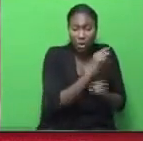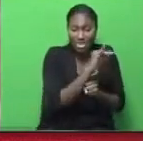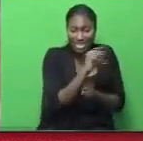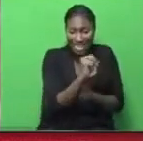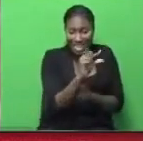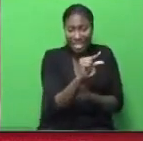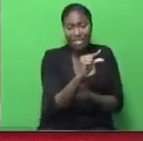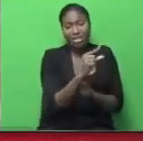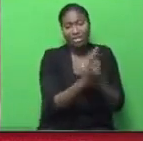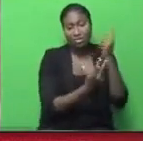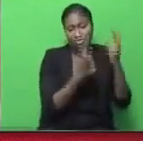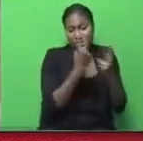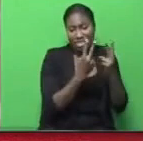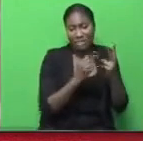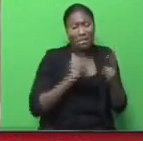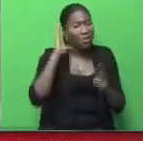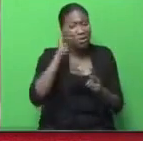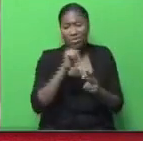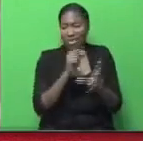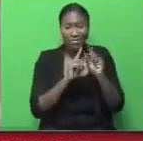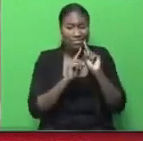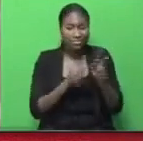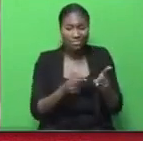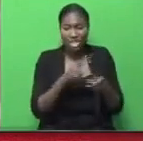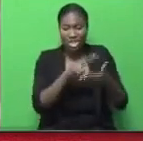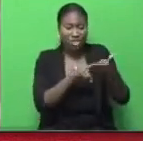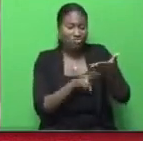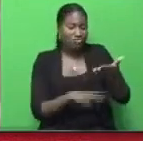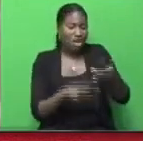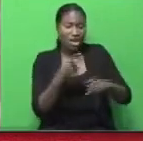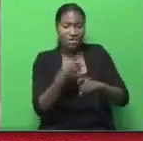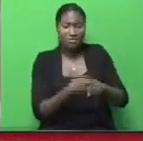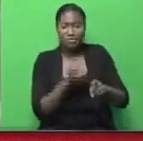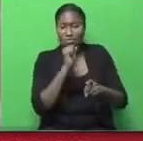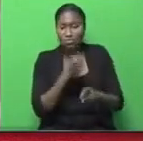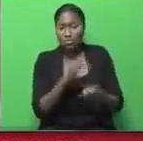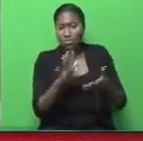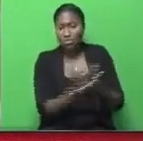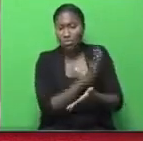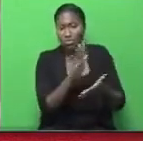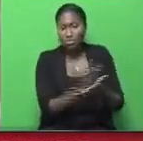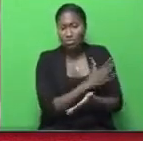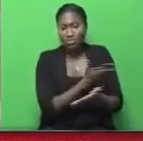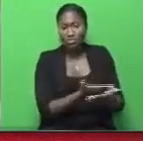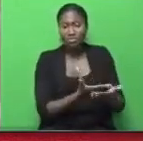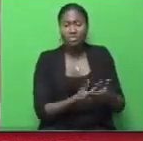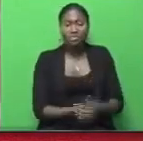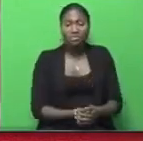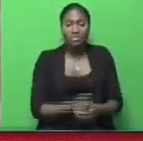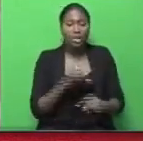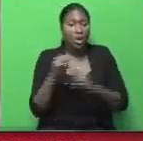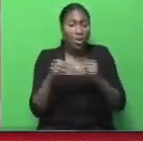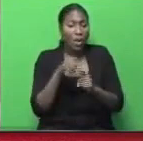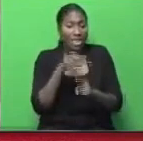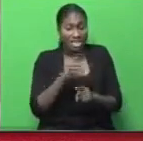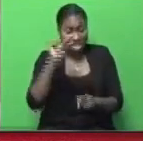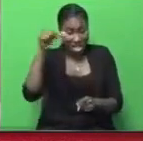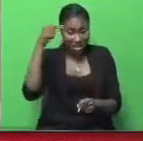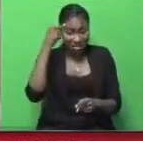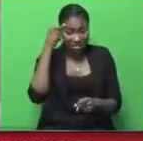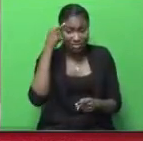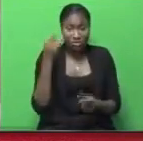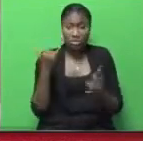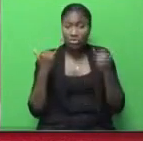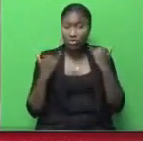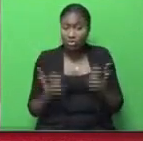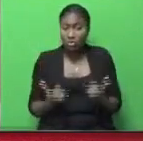won't even bother to dignify his response as he read from something handed to him by another Minister when this government has just tendered out